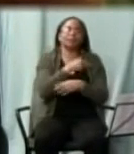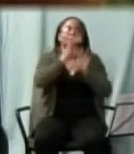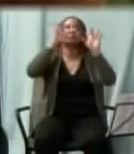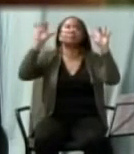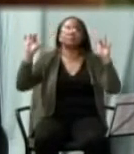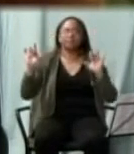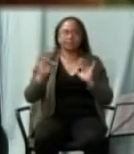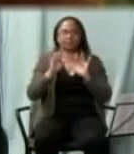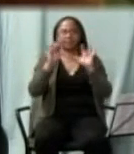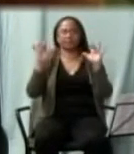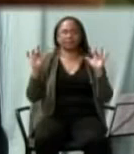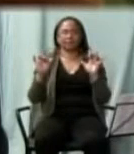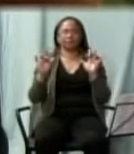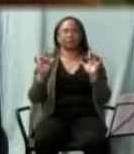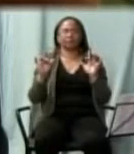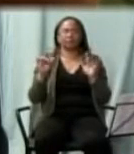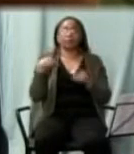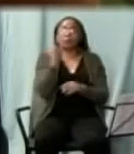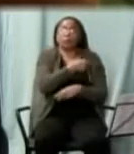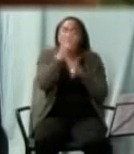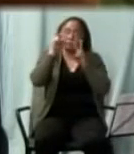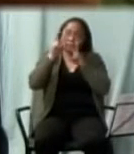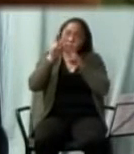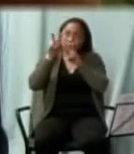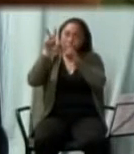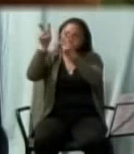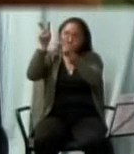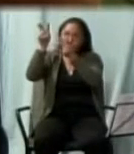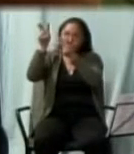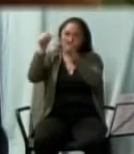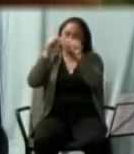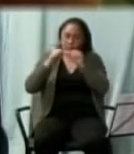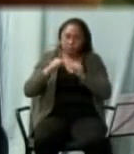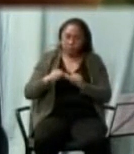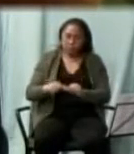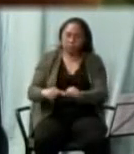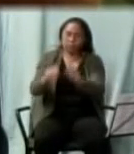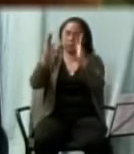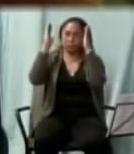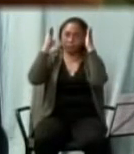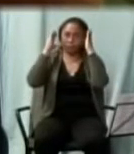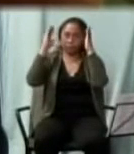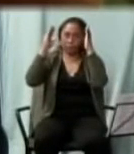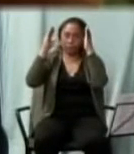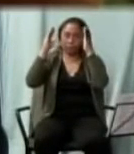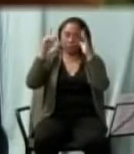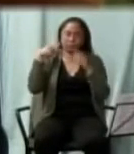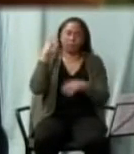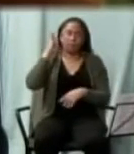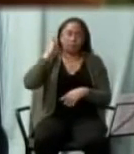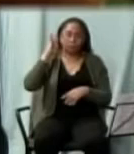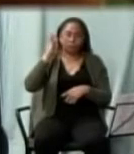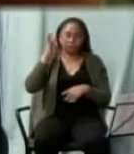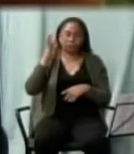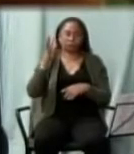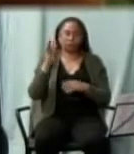we look to the Lord we stay in the Lord we preach in the Lord